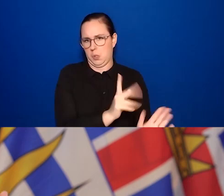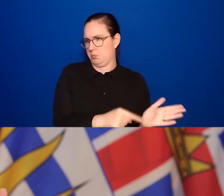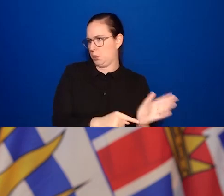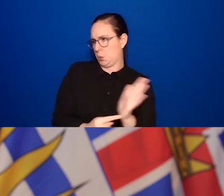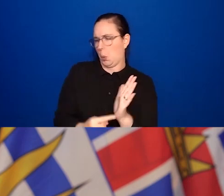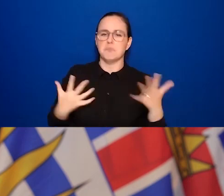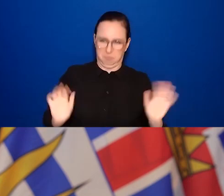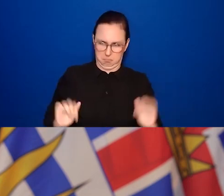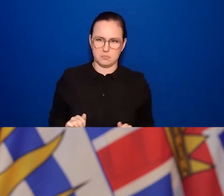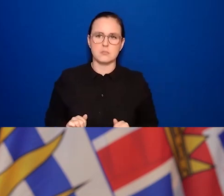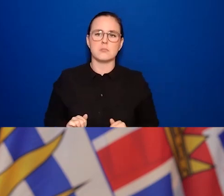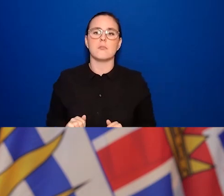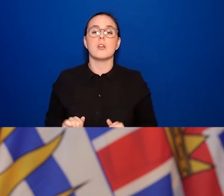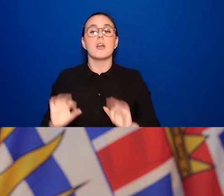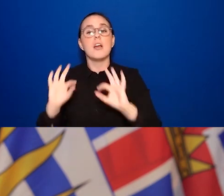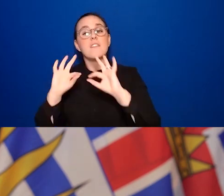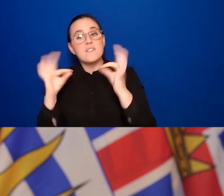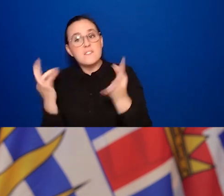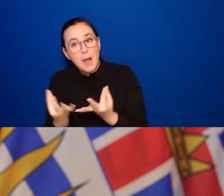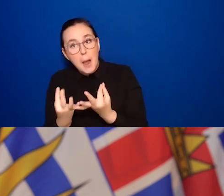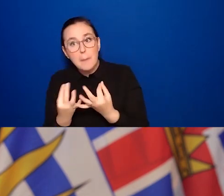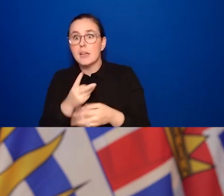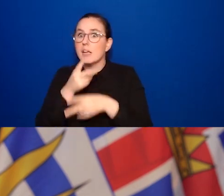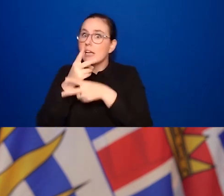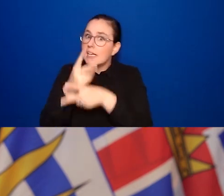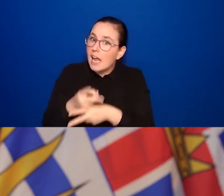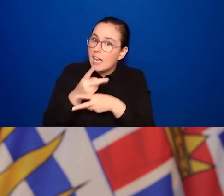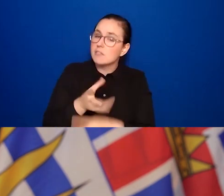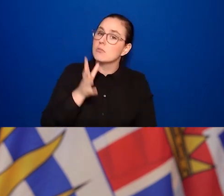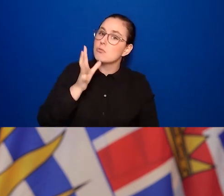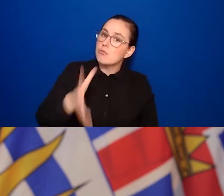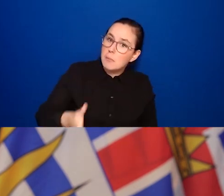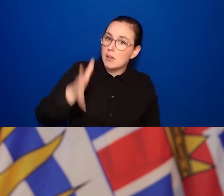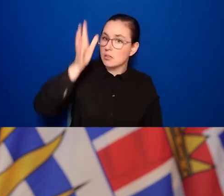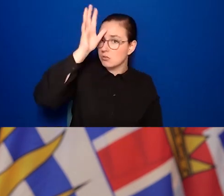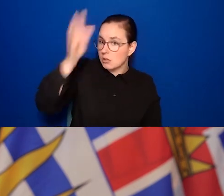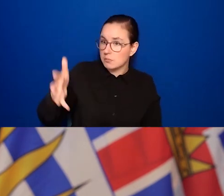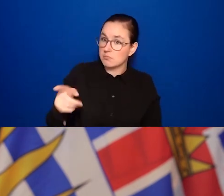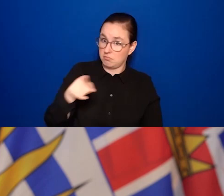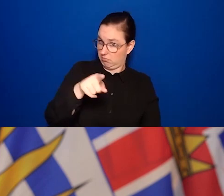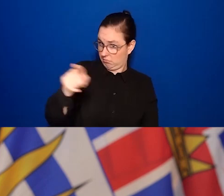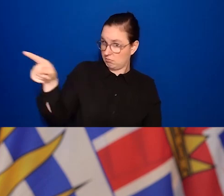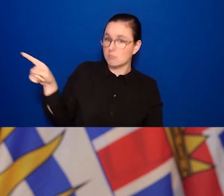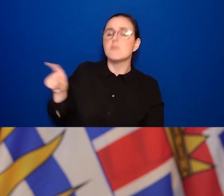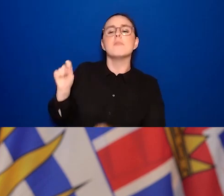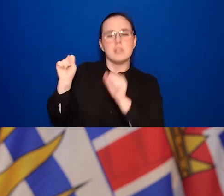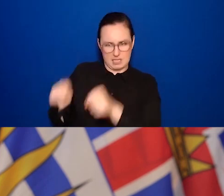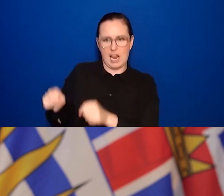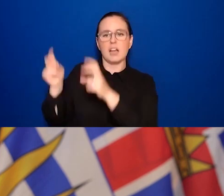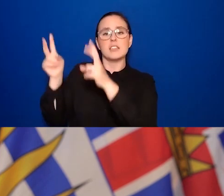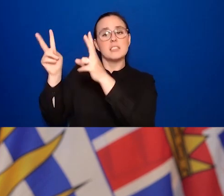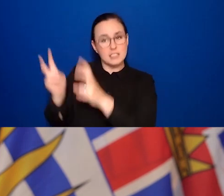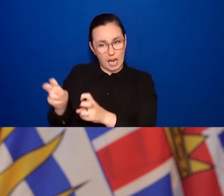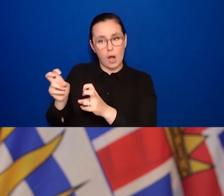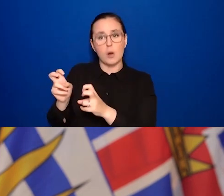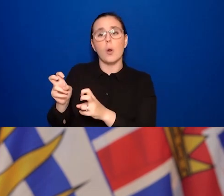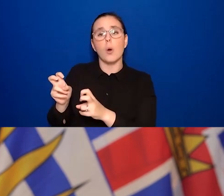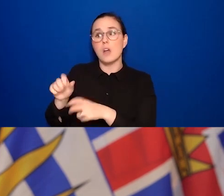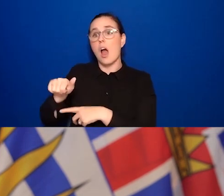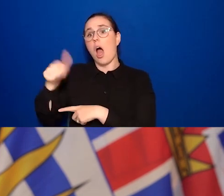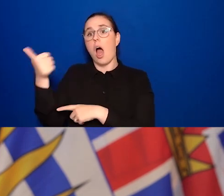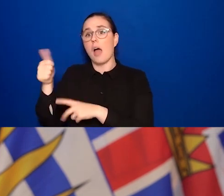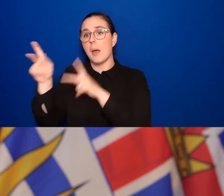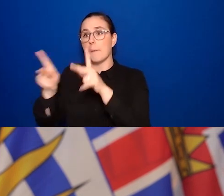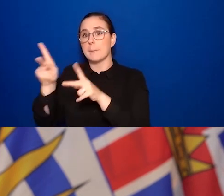or friends, you can download, or grandparents, you can download others' copies on your phone with you, or